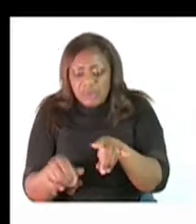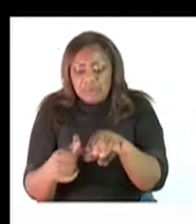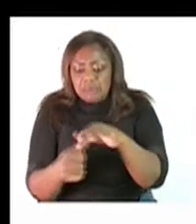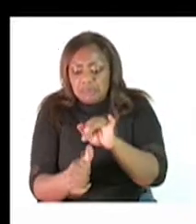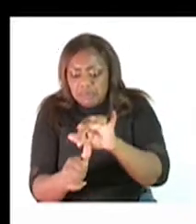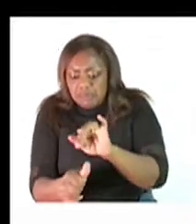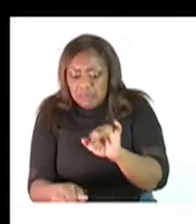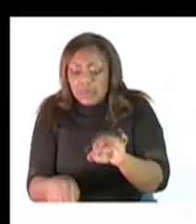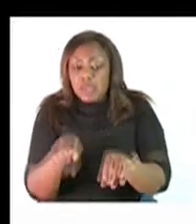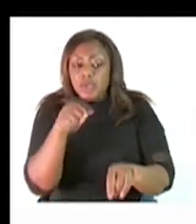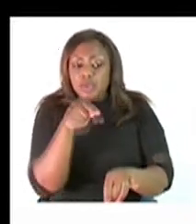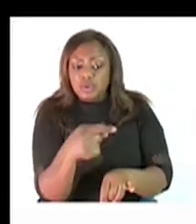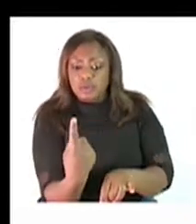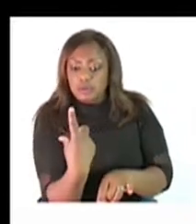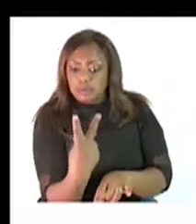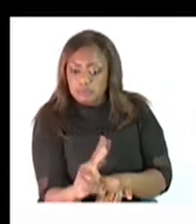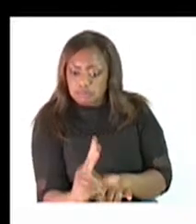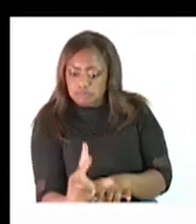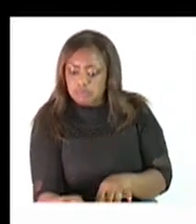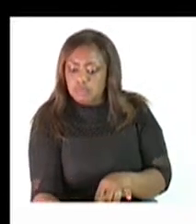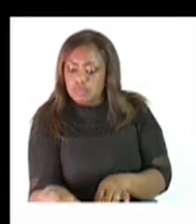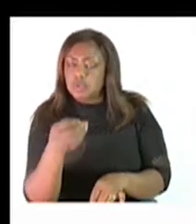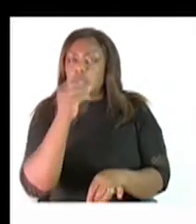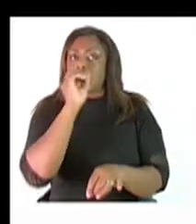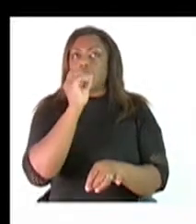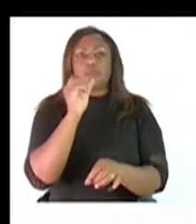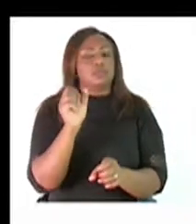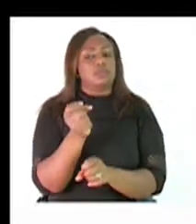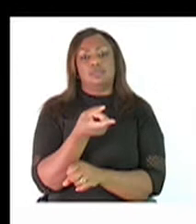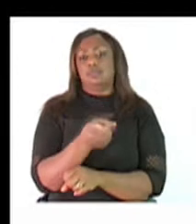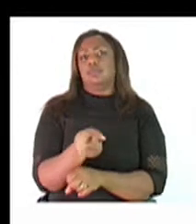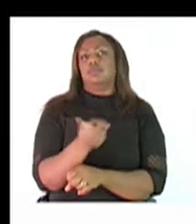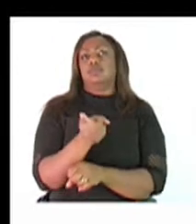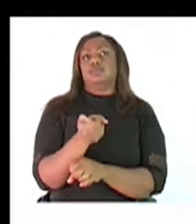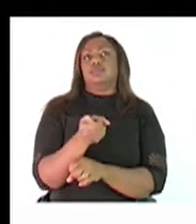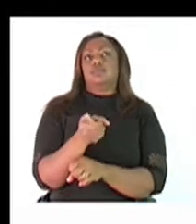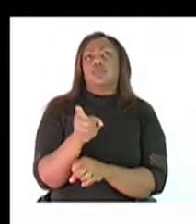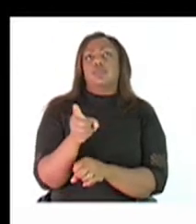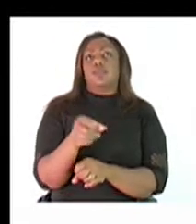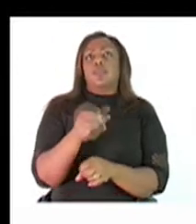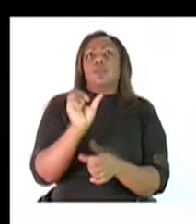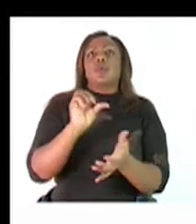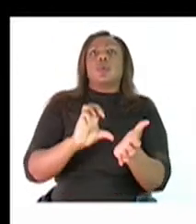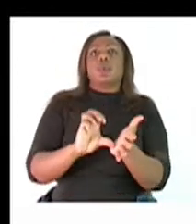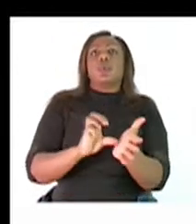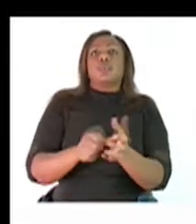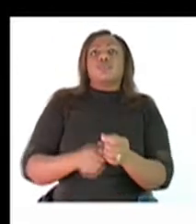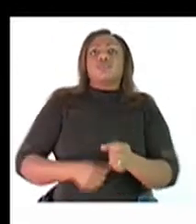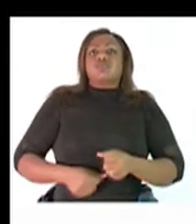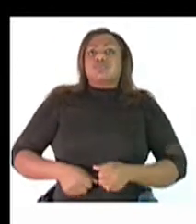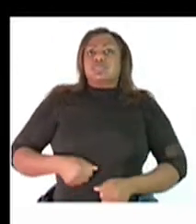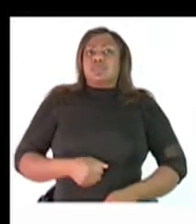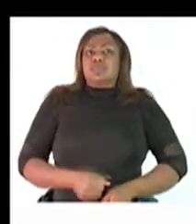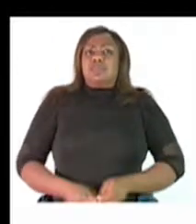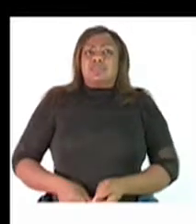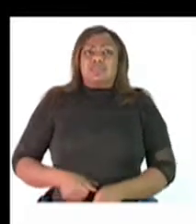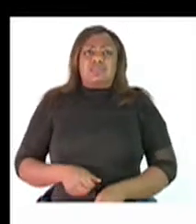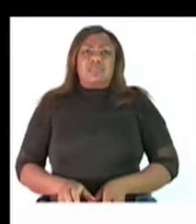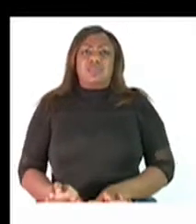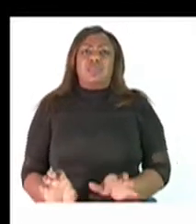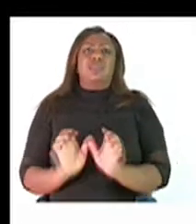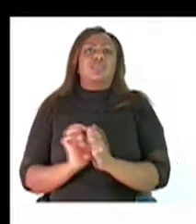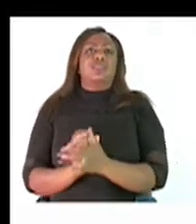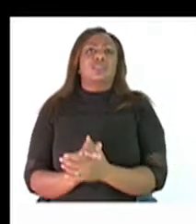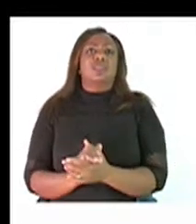pollution. Number three, there is poor sanitation, which is linked to the transmission